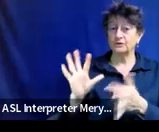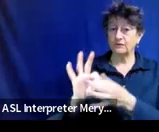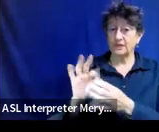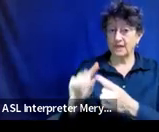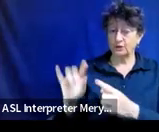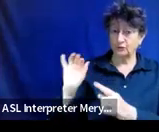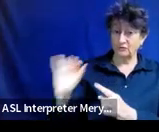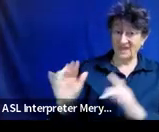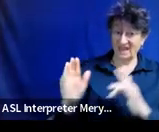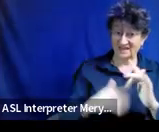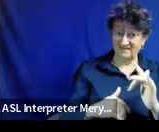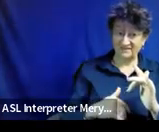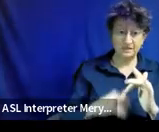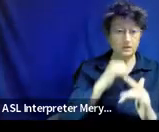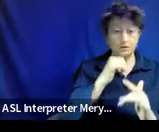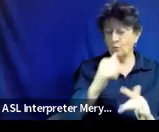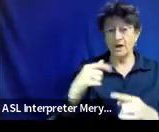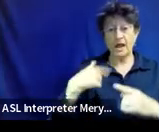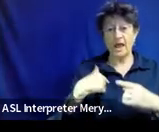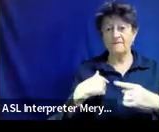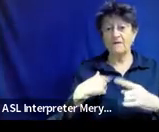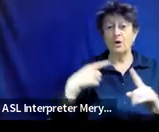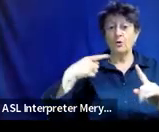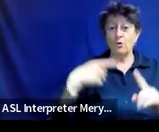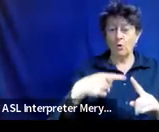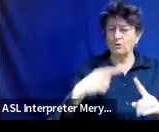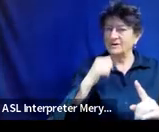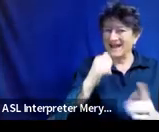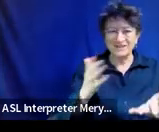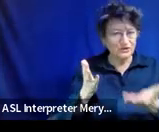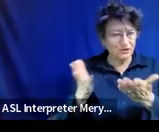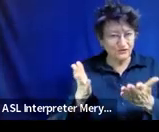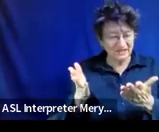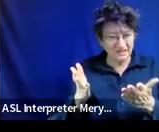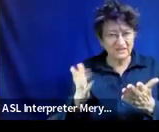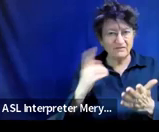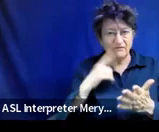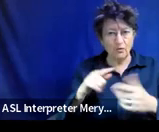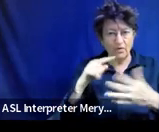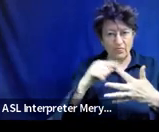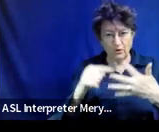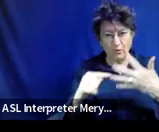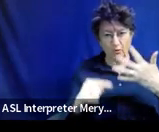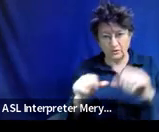studies or those content areas, so there shouldn't be services for those areas.